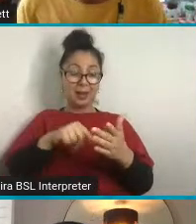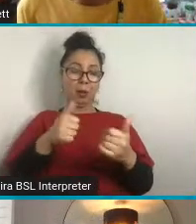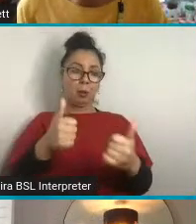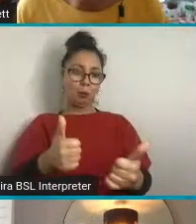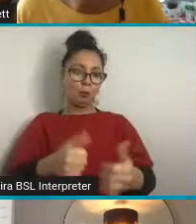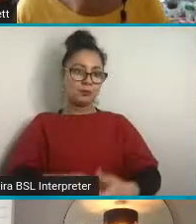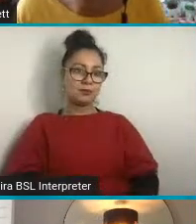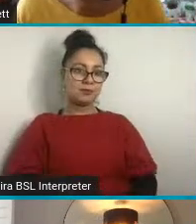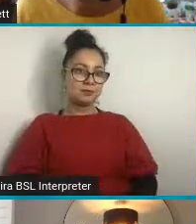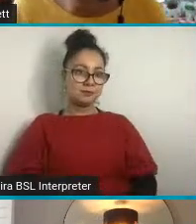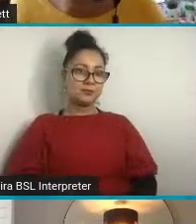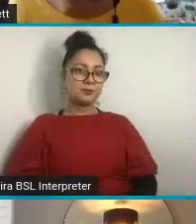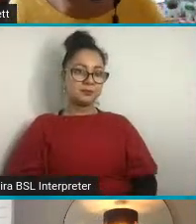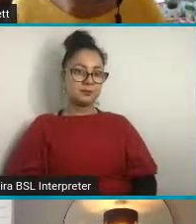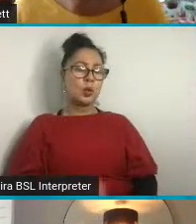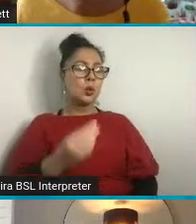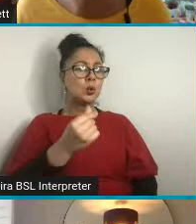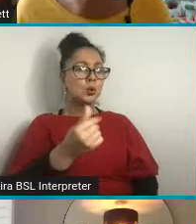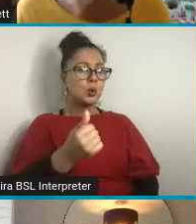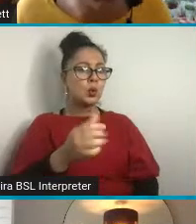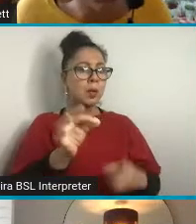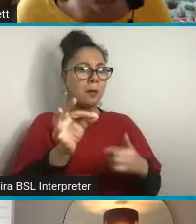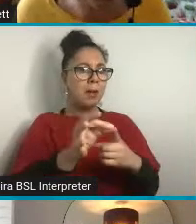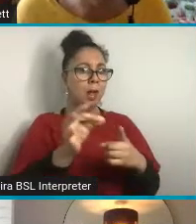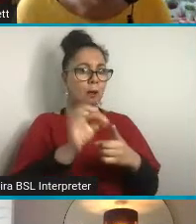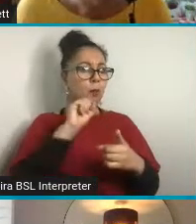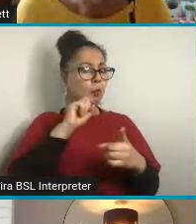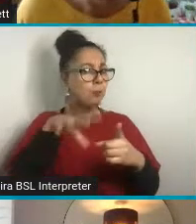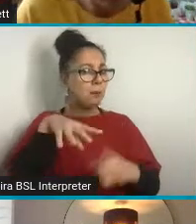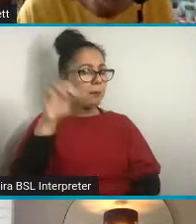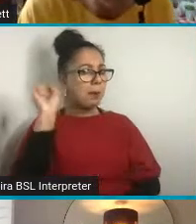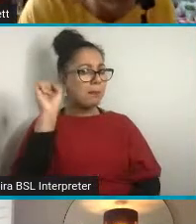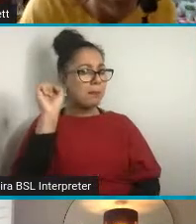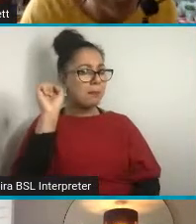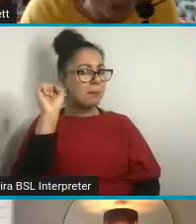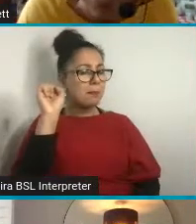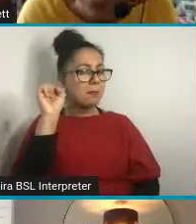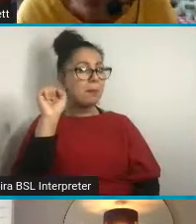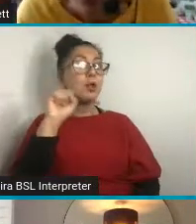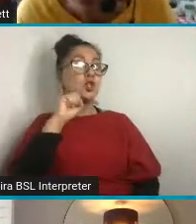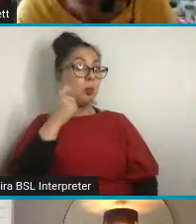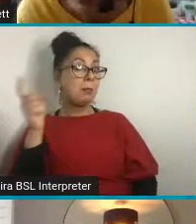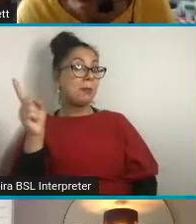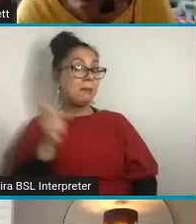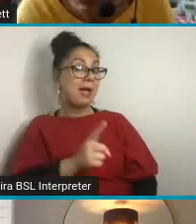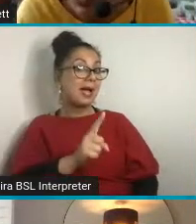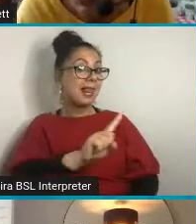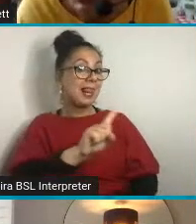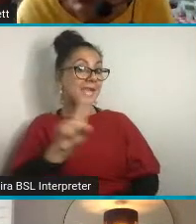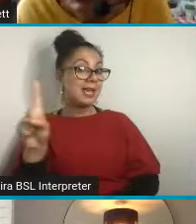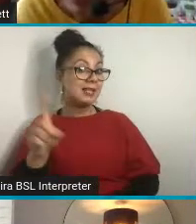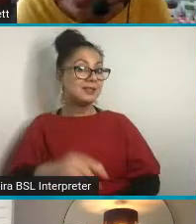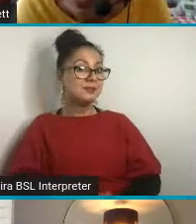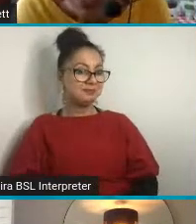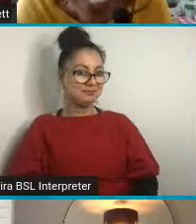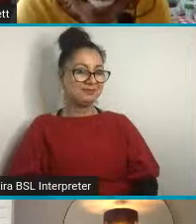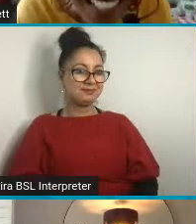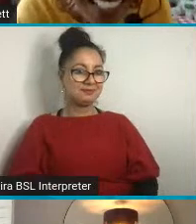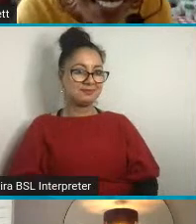Okay. So in a moment, Paloma is going to be going off screen for a moment, but she will be back soon.